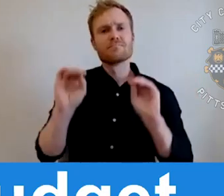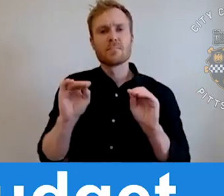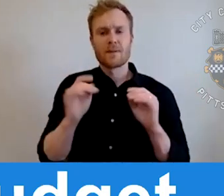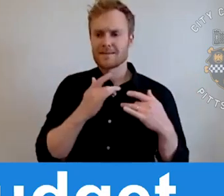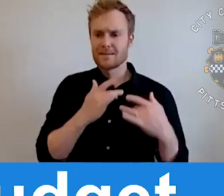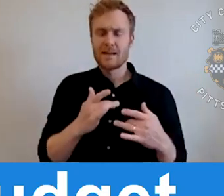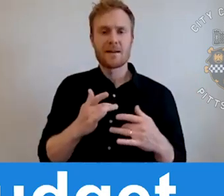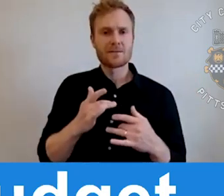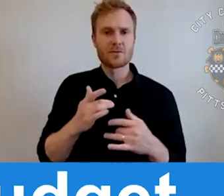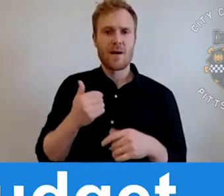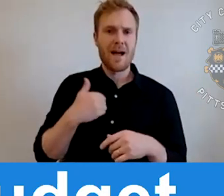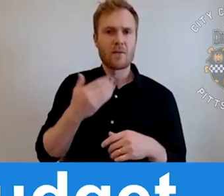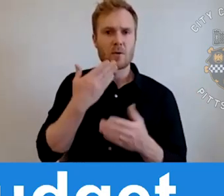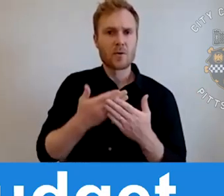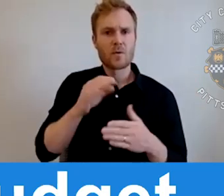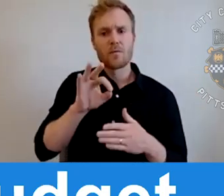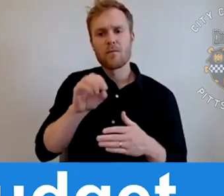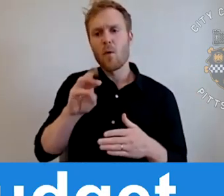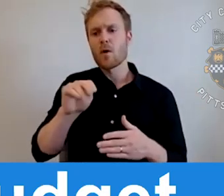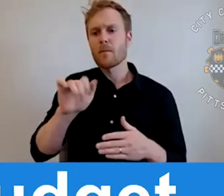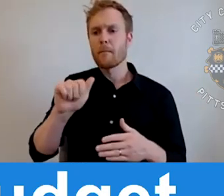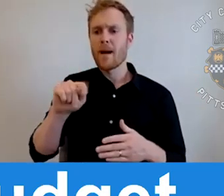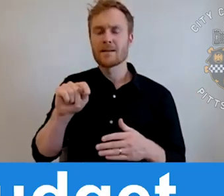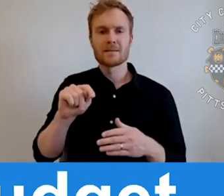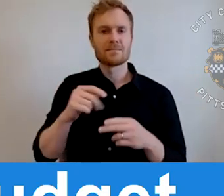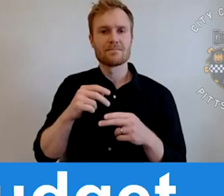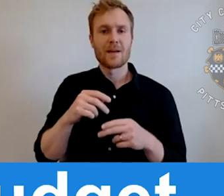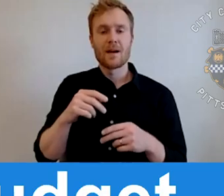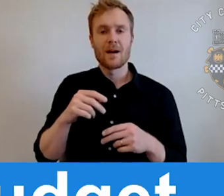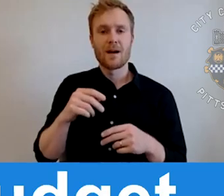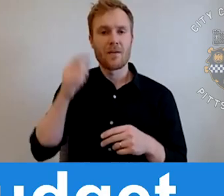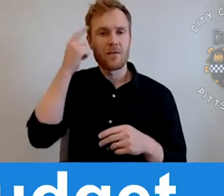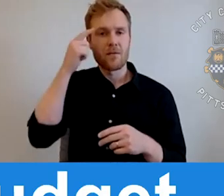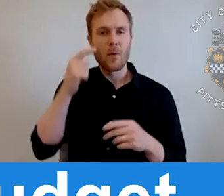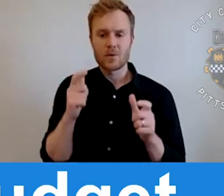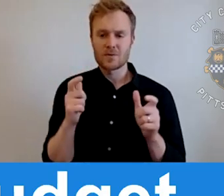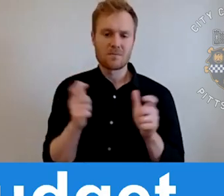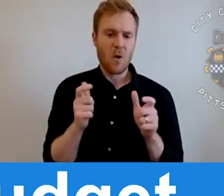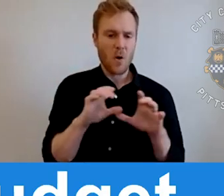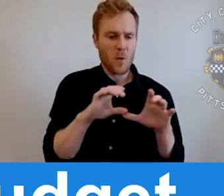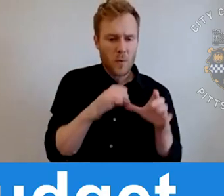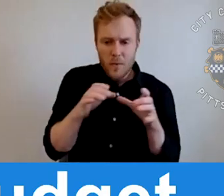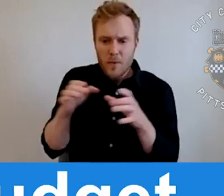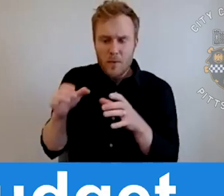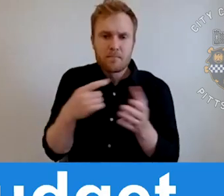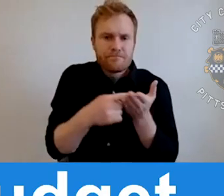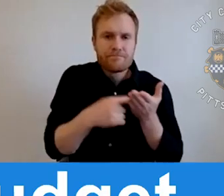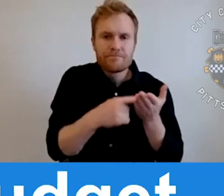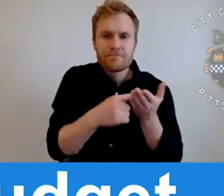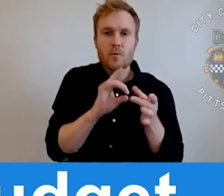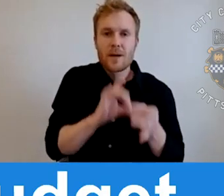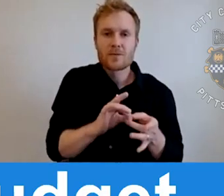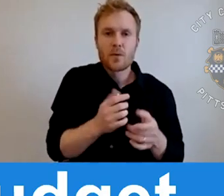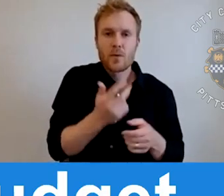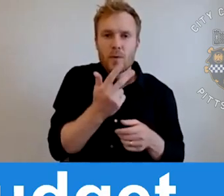pioneered by Robert Cavalier at Carnegie Mellon that fosters small group discussions around three really important questions. Also that has a Q